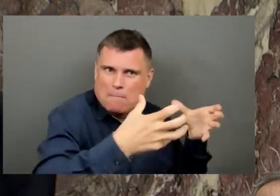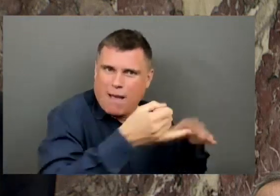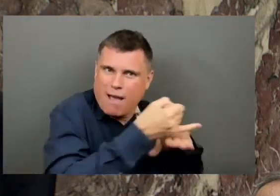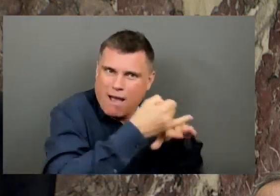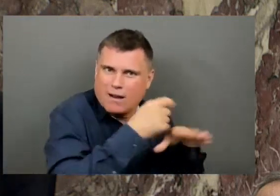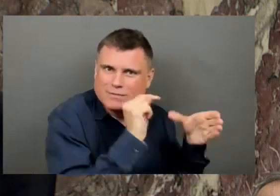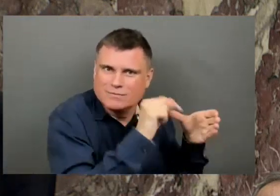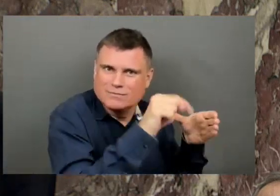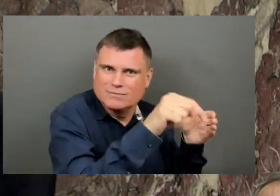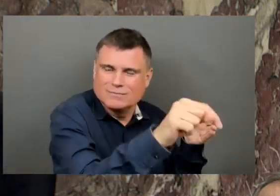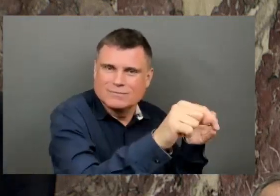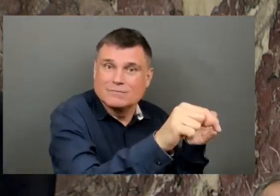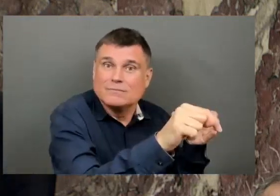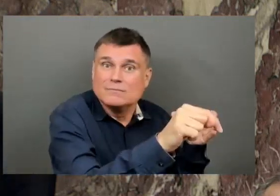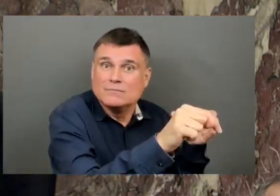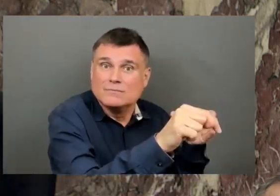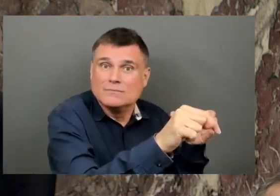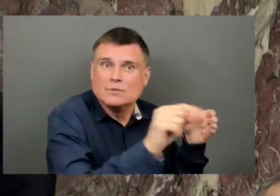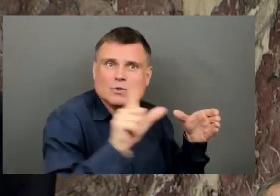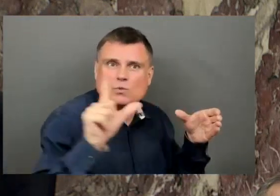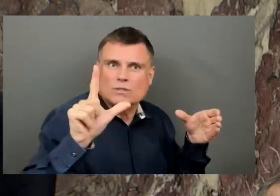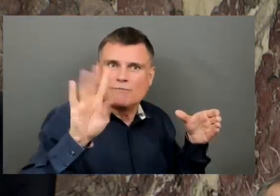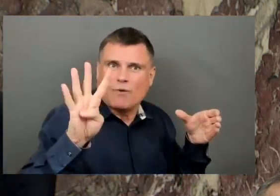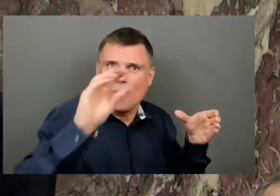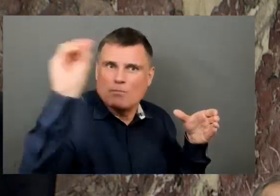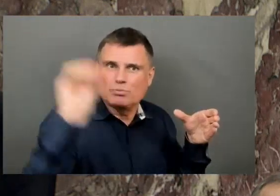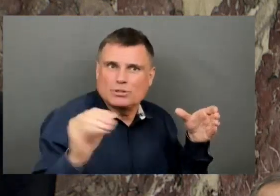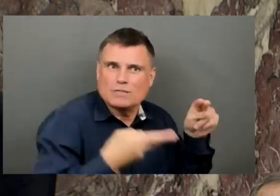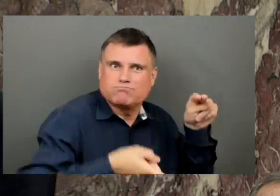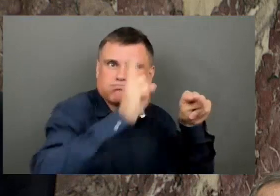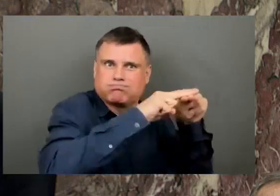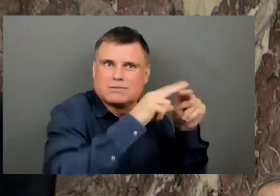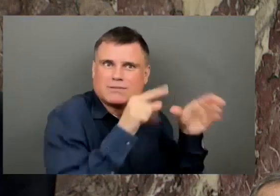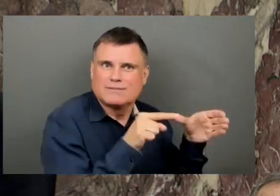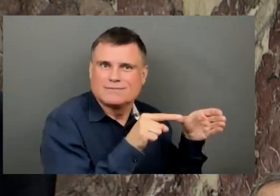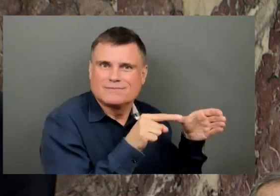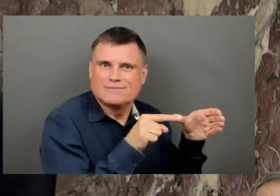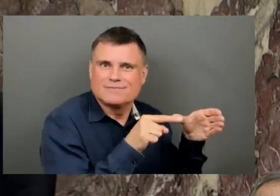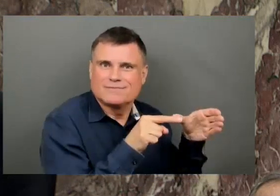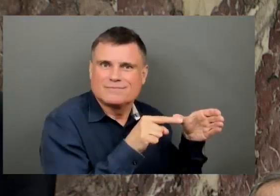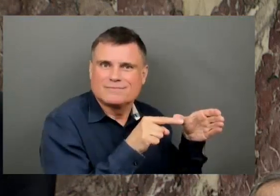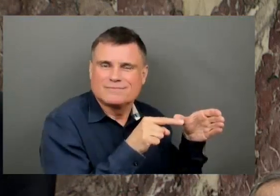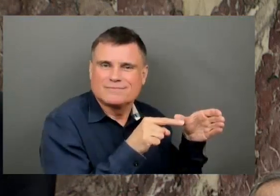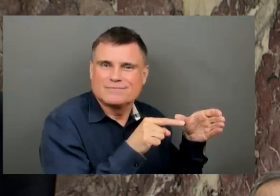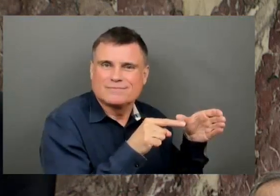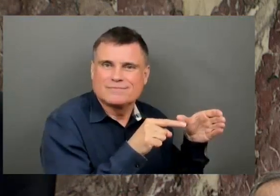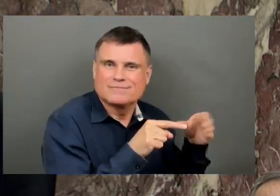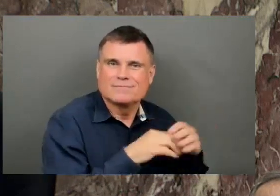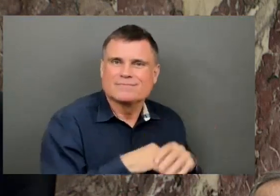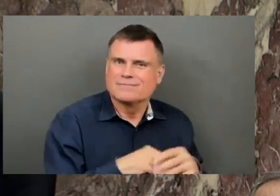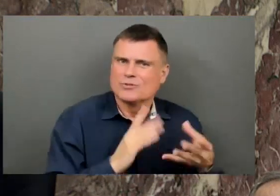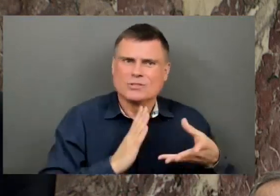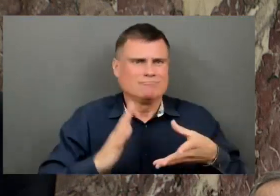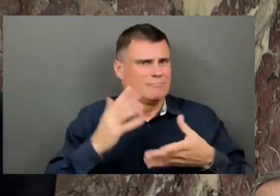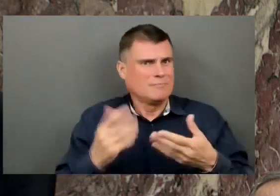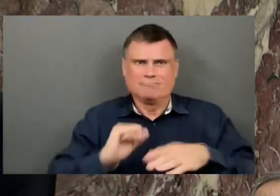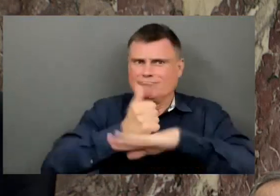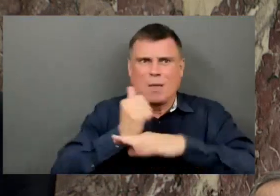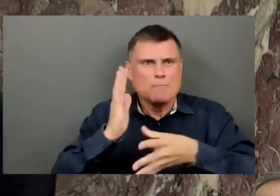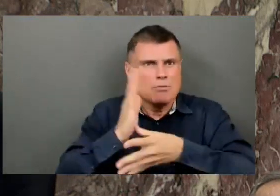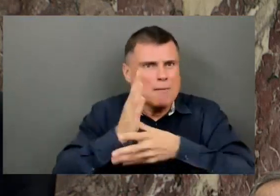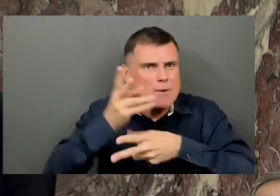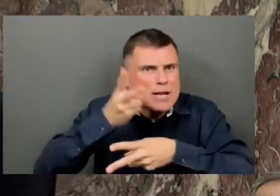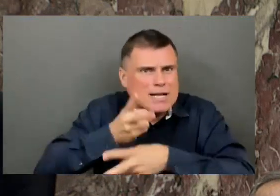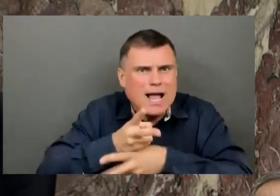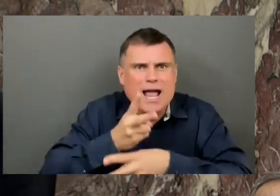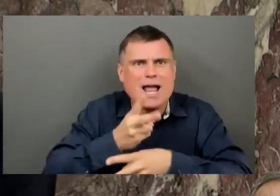established in British Columbia primary care networks to support team-based care, and that there are 1,700 FTEs,